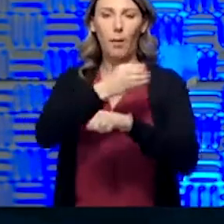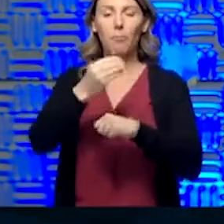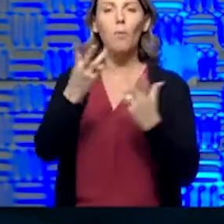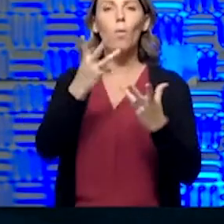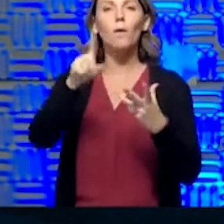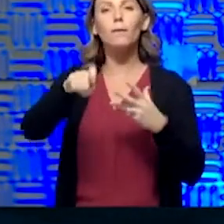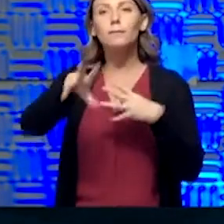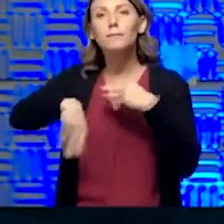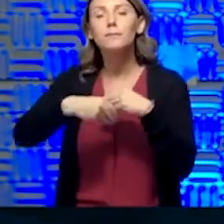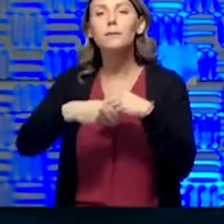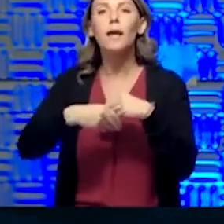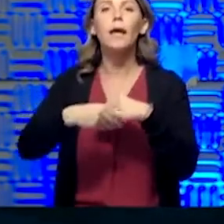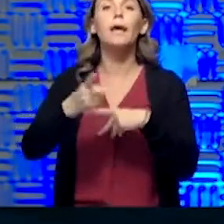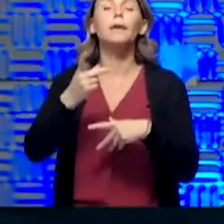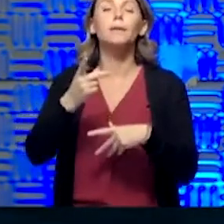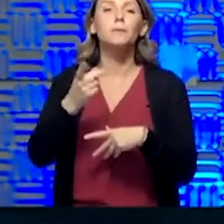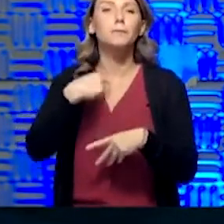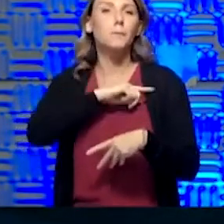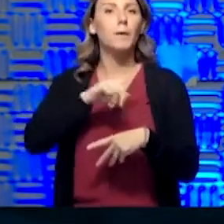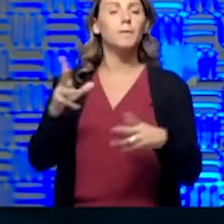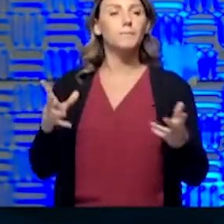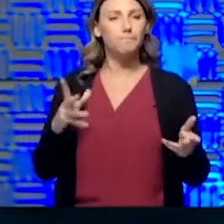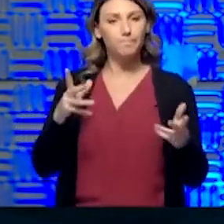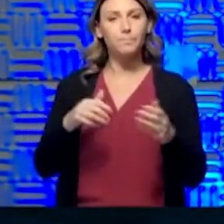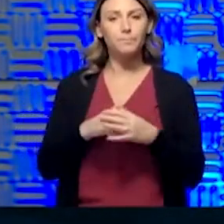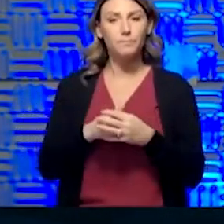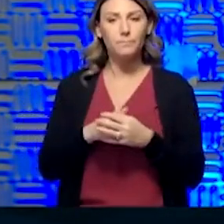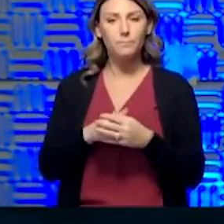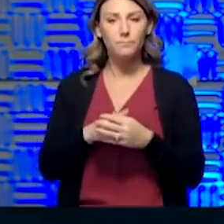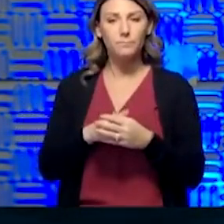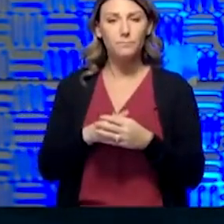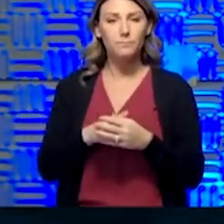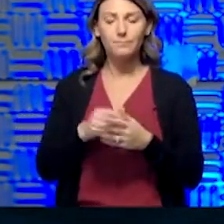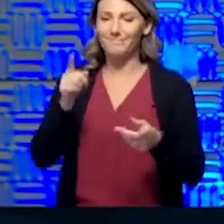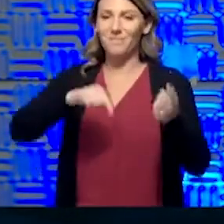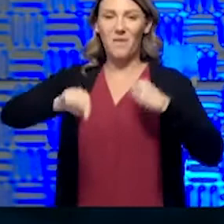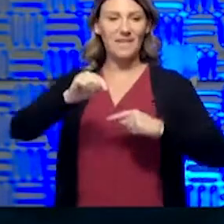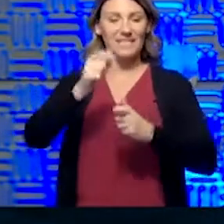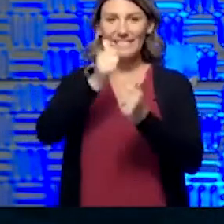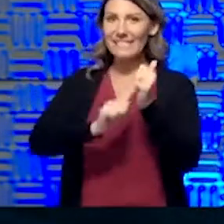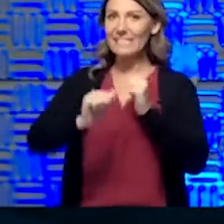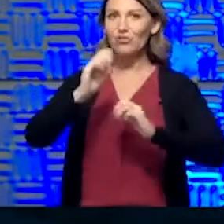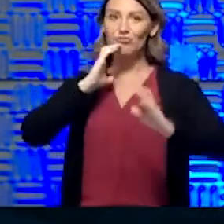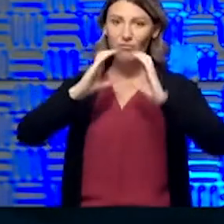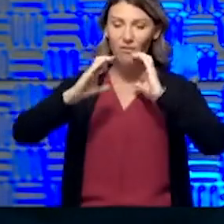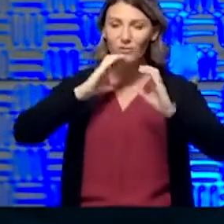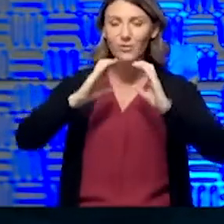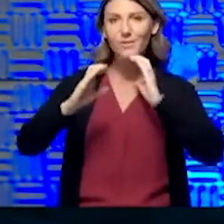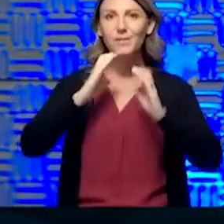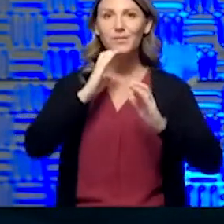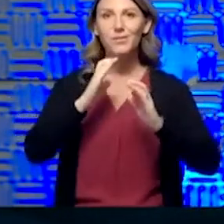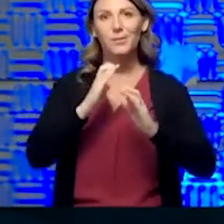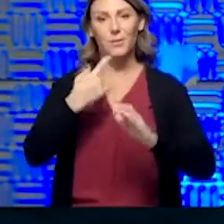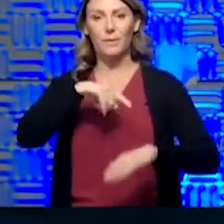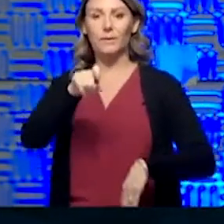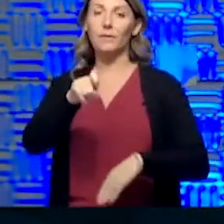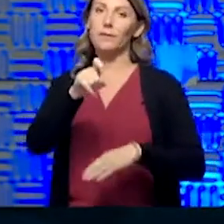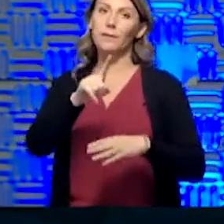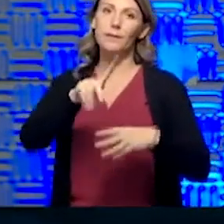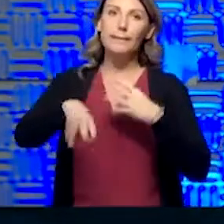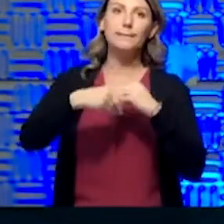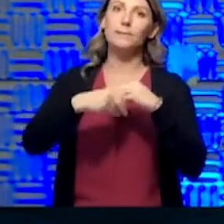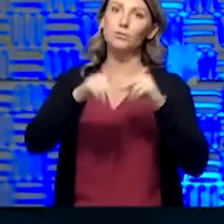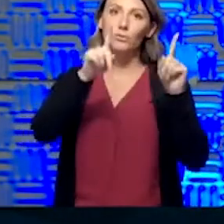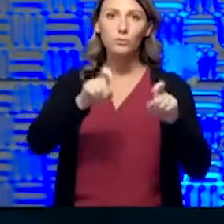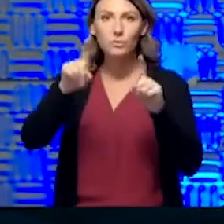it takes us back to what every conversation I have, it seems, we need more testing. And